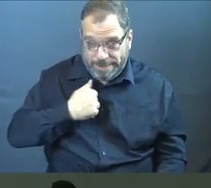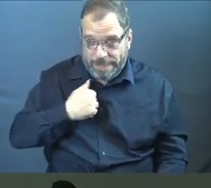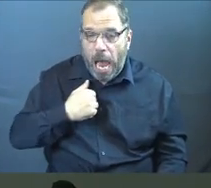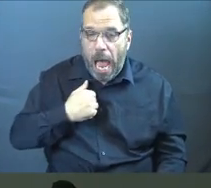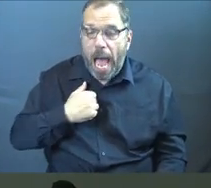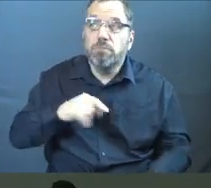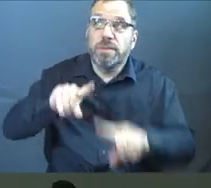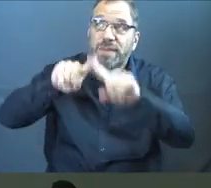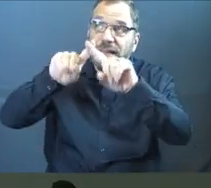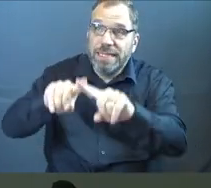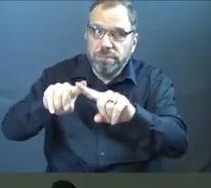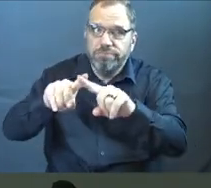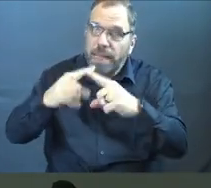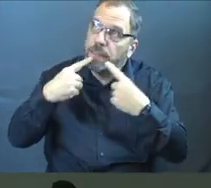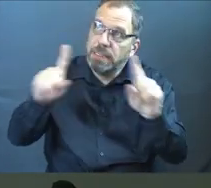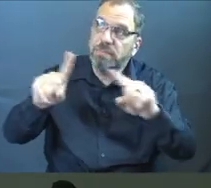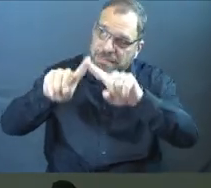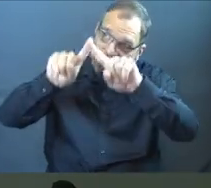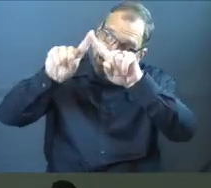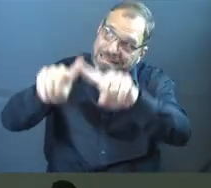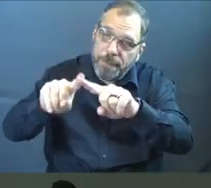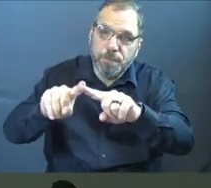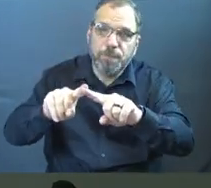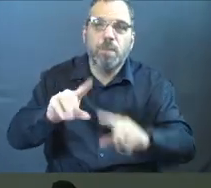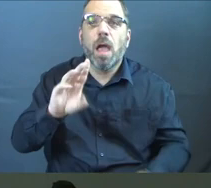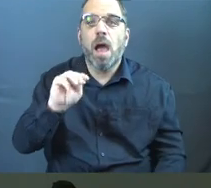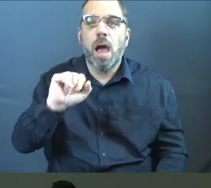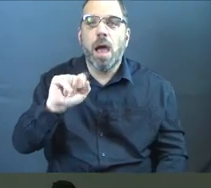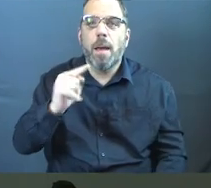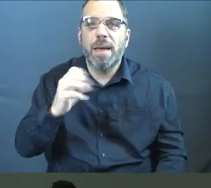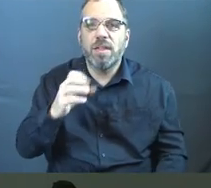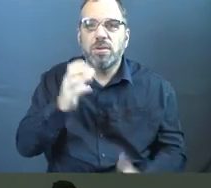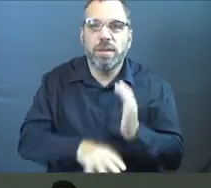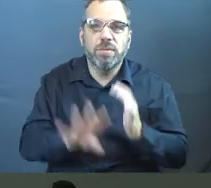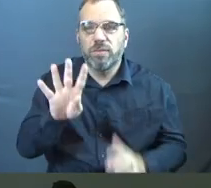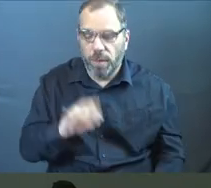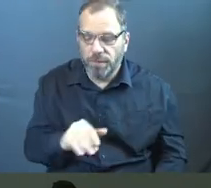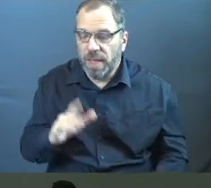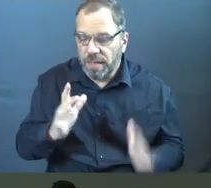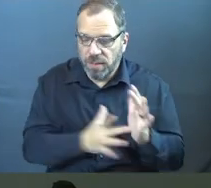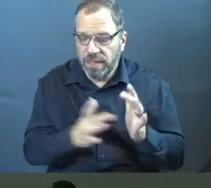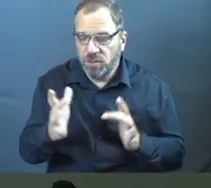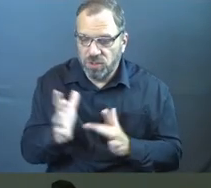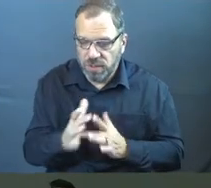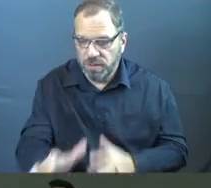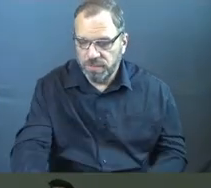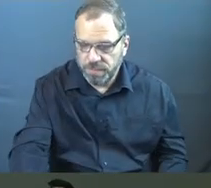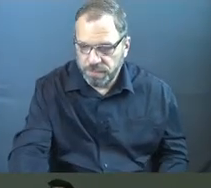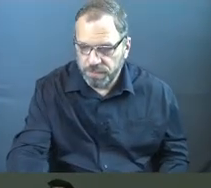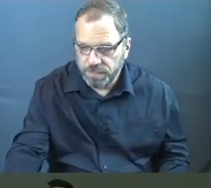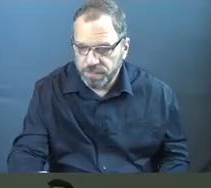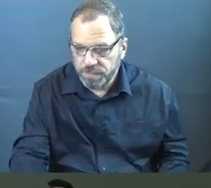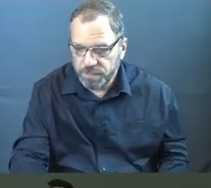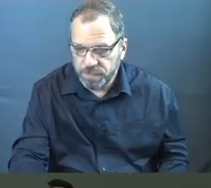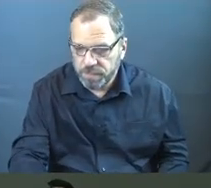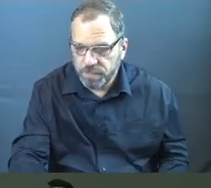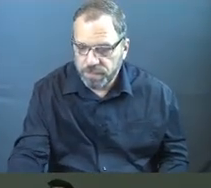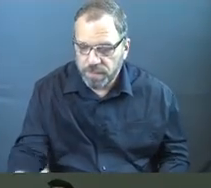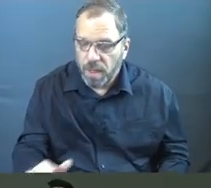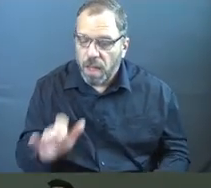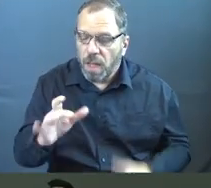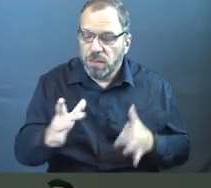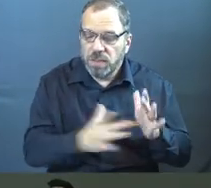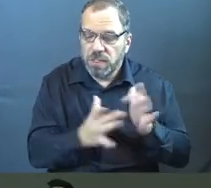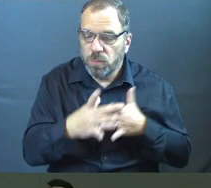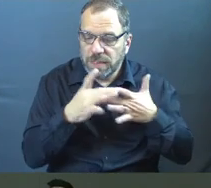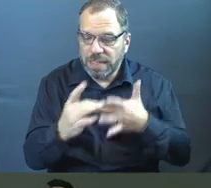on you throughout this time. This is Matthew 4, verses 1 through 2. says, then Jesus was led up by the Spirit into the wilderness to be tempted by